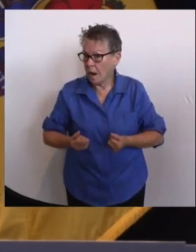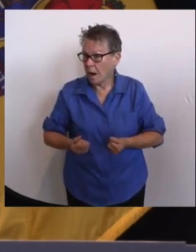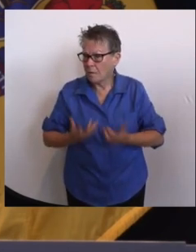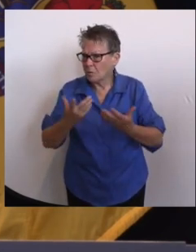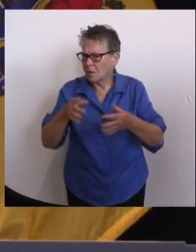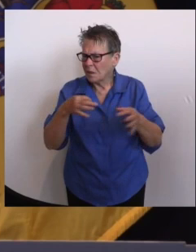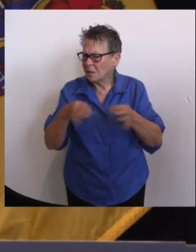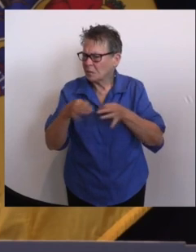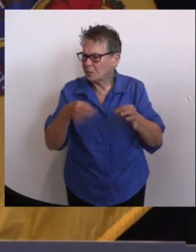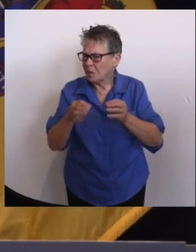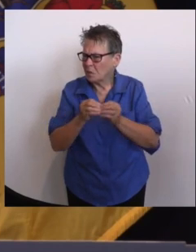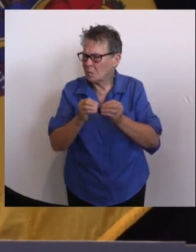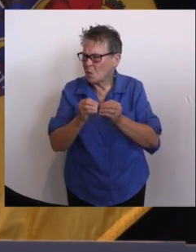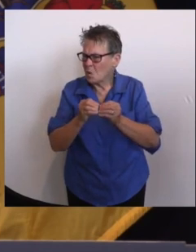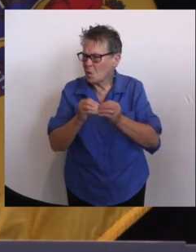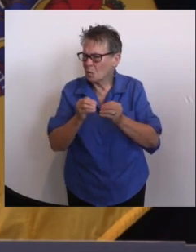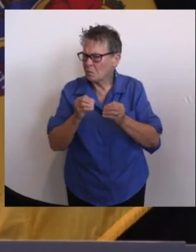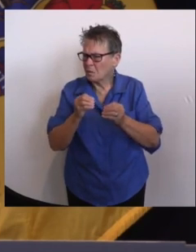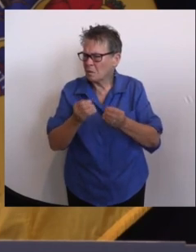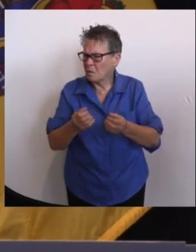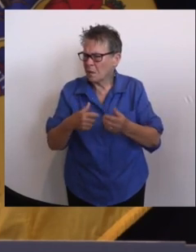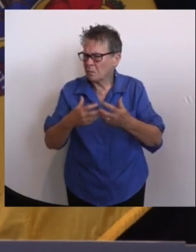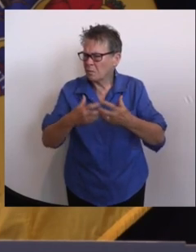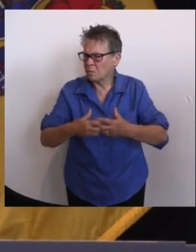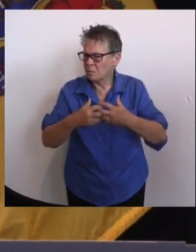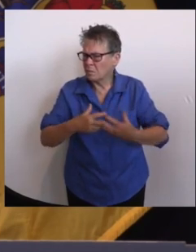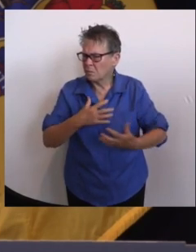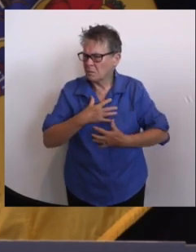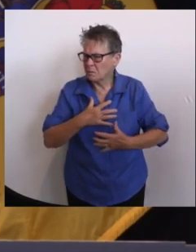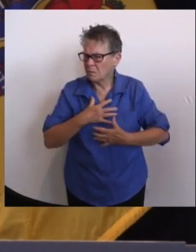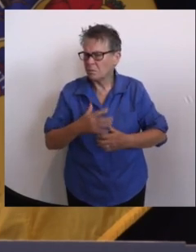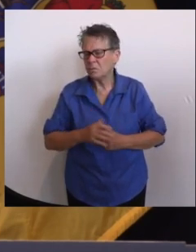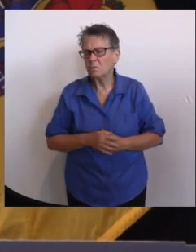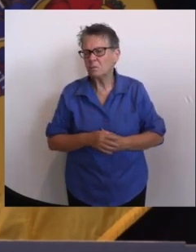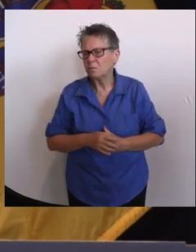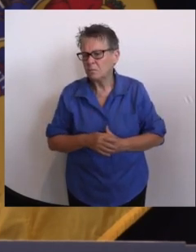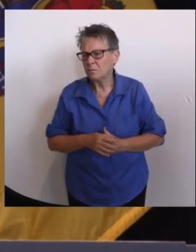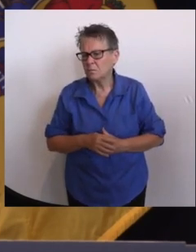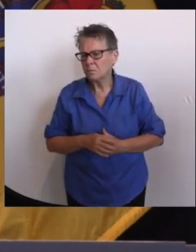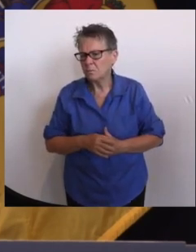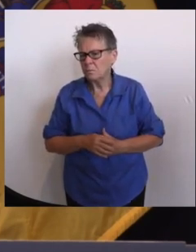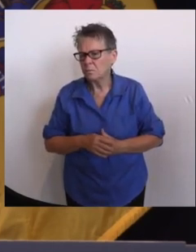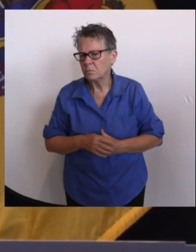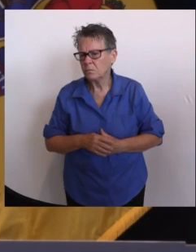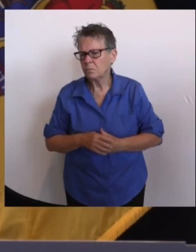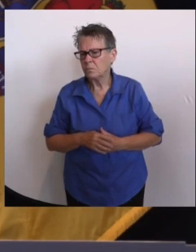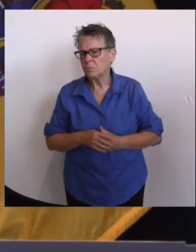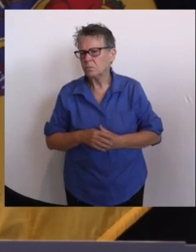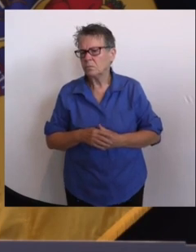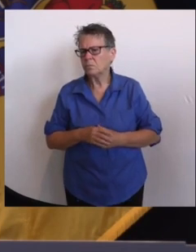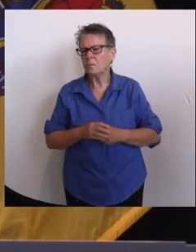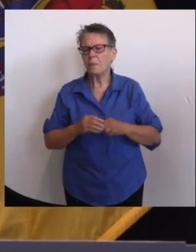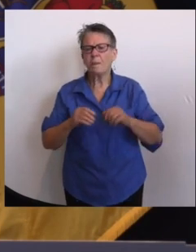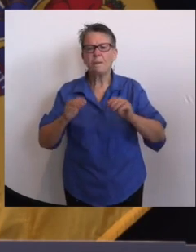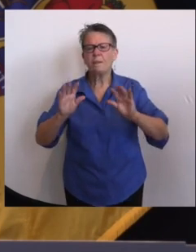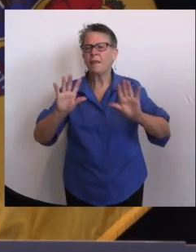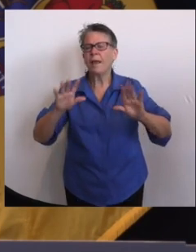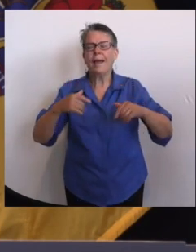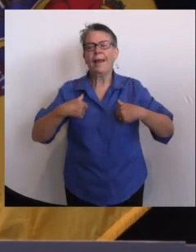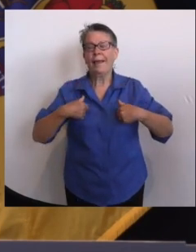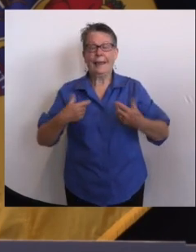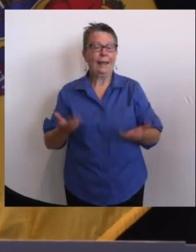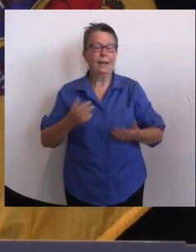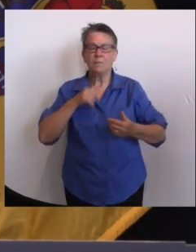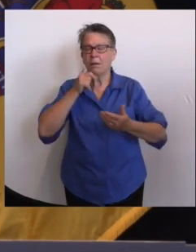As it relates to David's question, we constantly, I'm not going to get into politics in this forum, we constantly